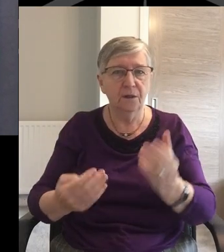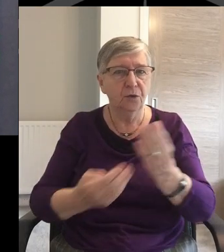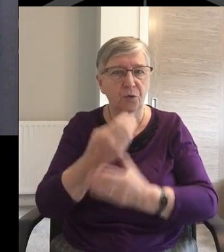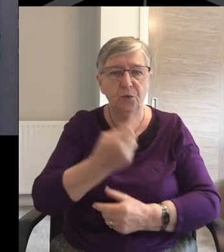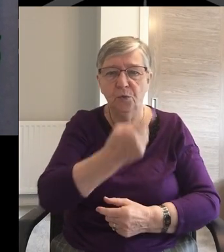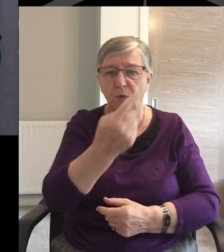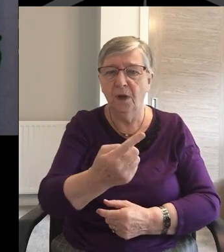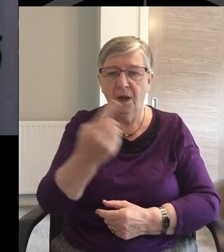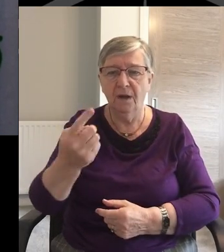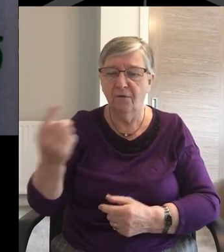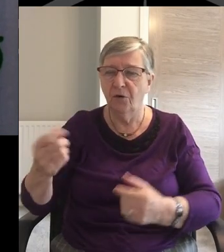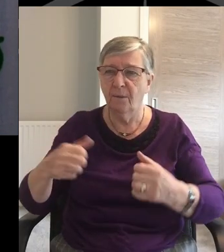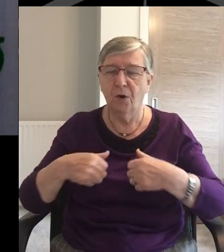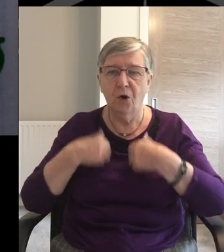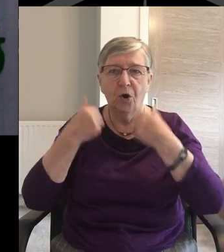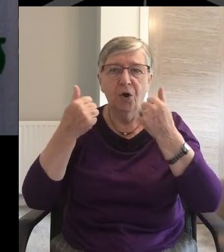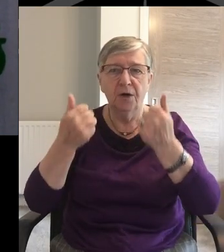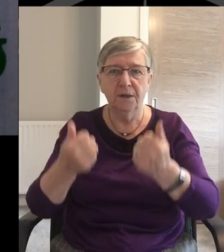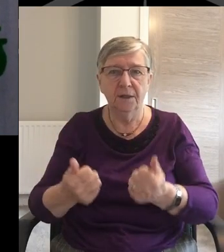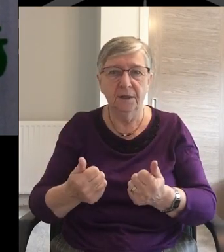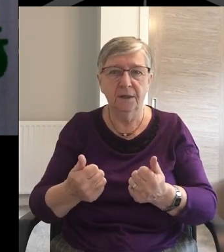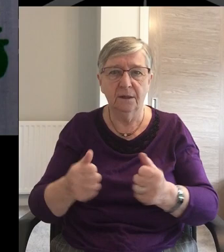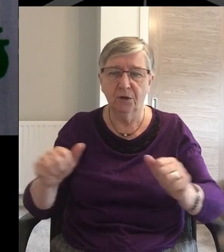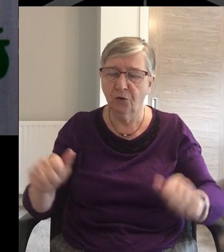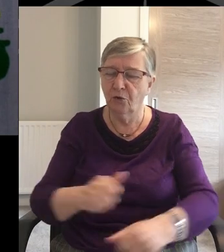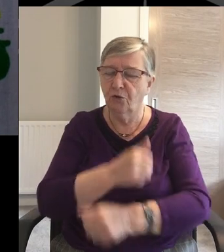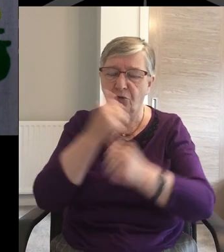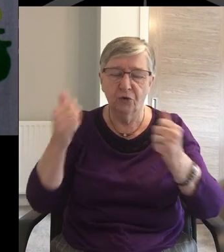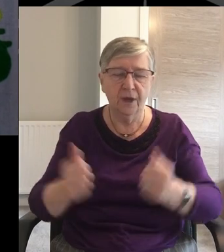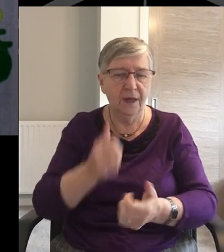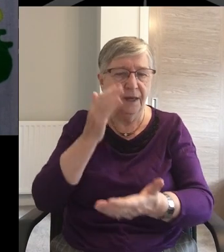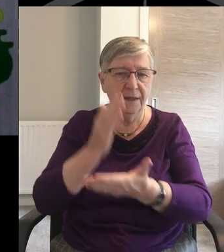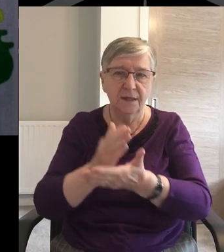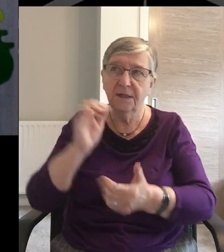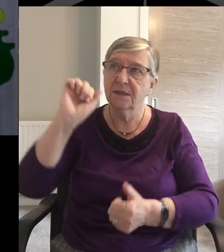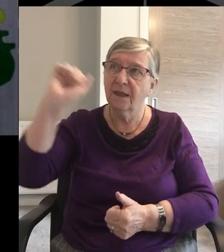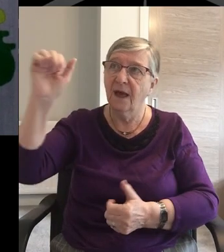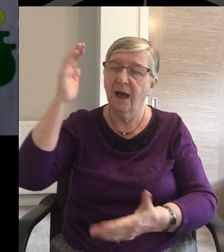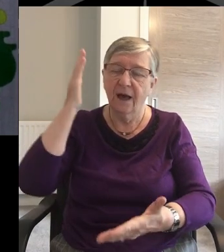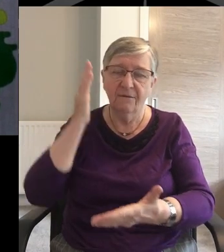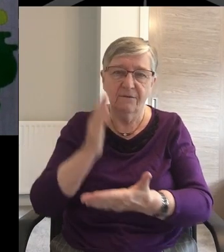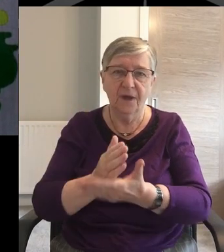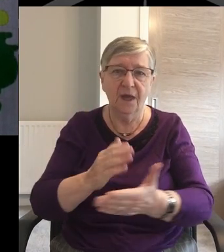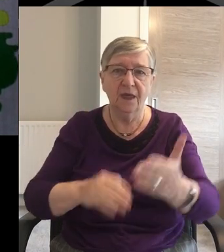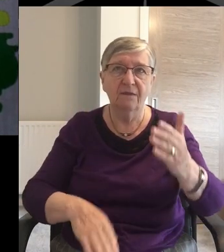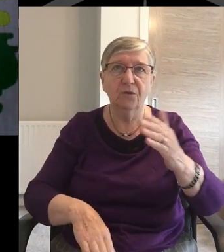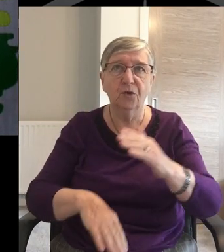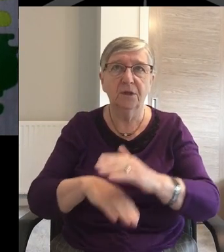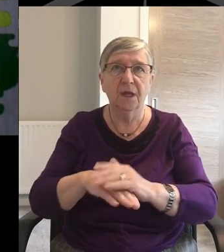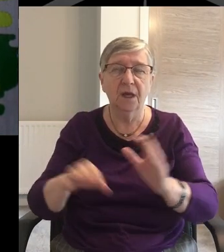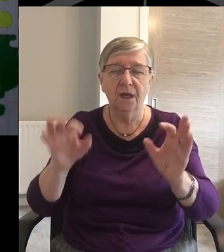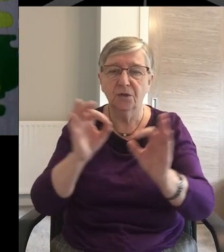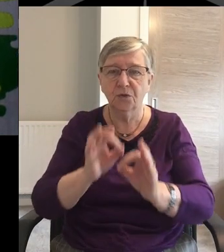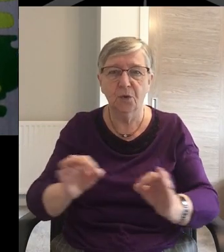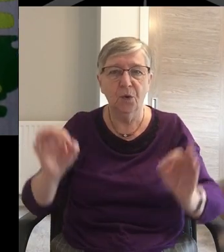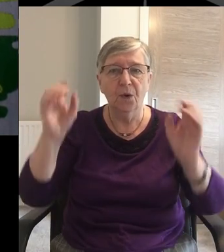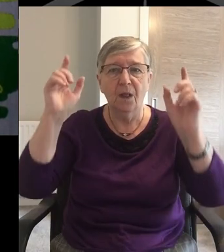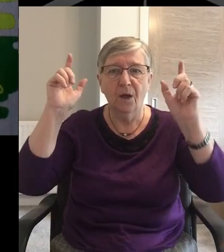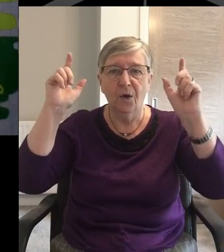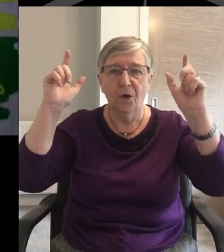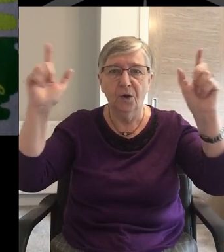New every morning Great is Thy faithfulness,